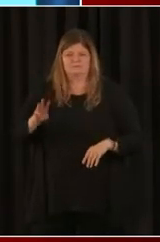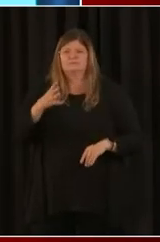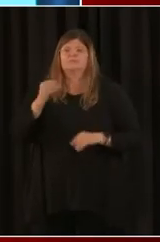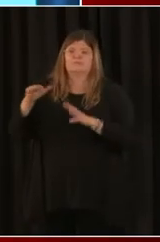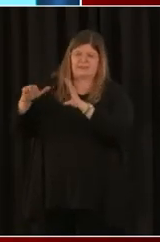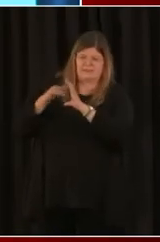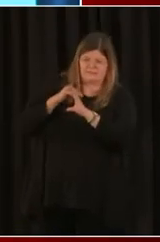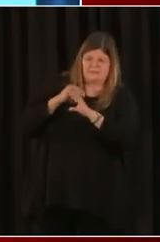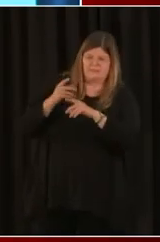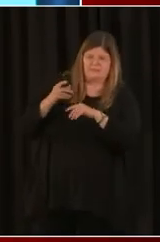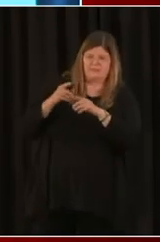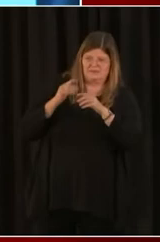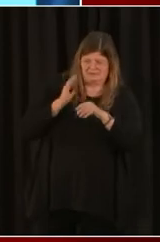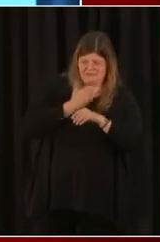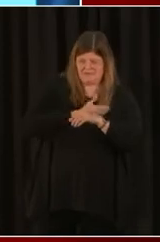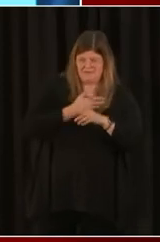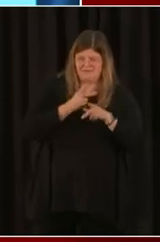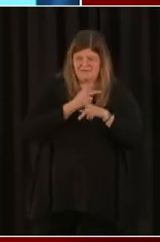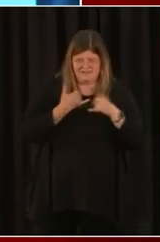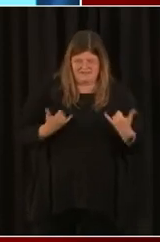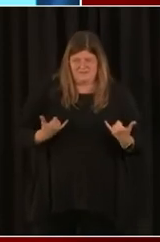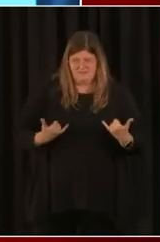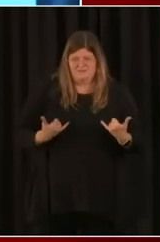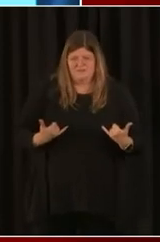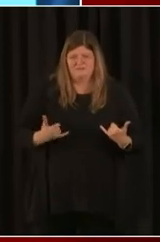borrowers. So we will make that available.